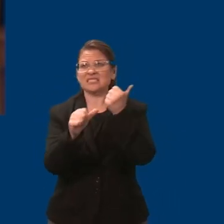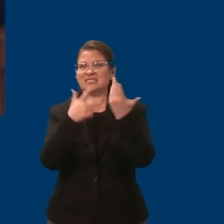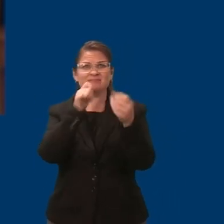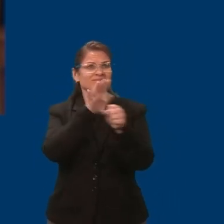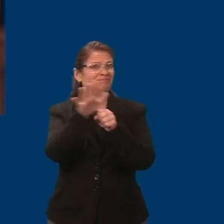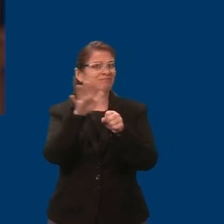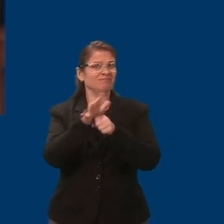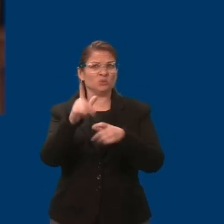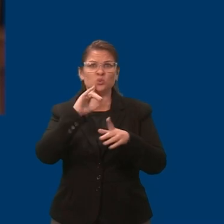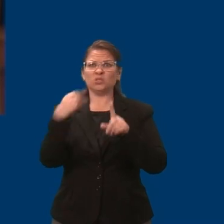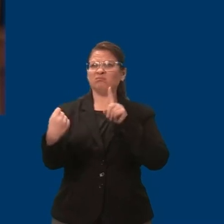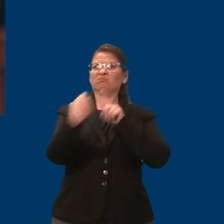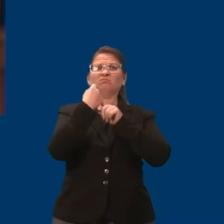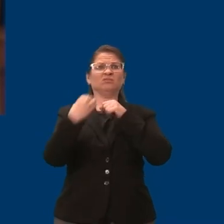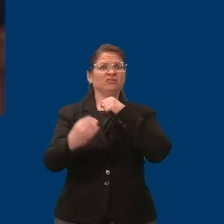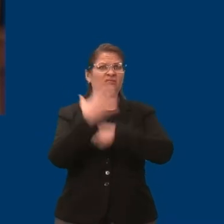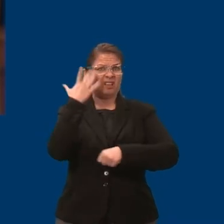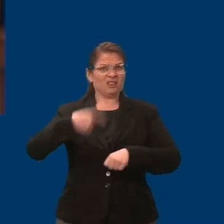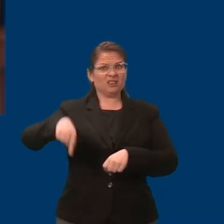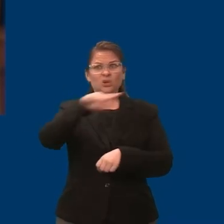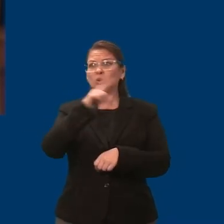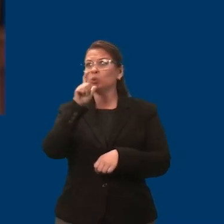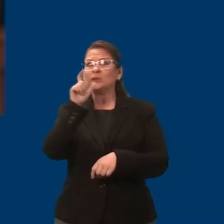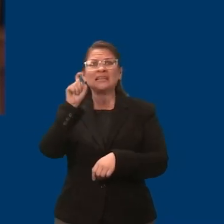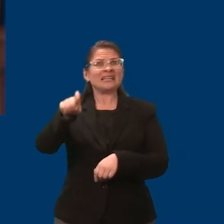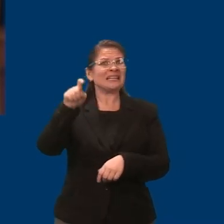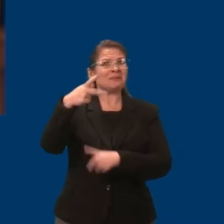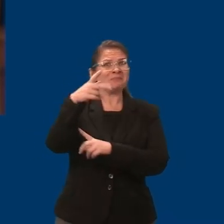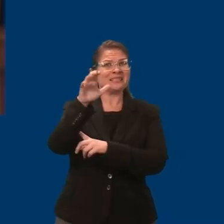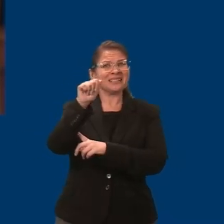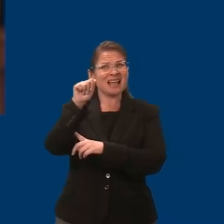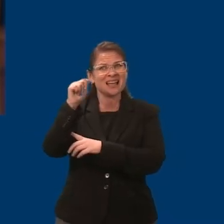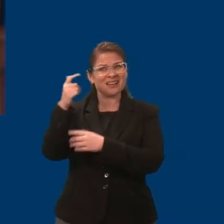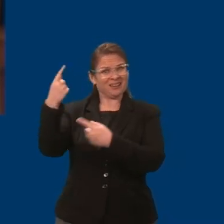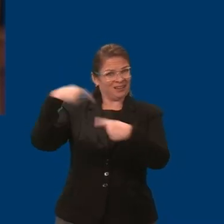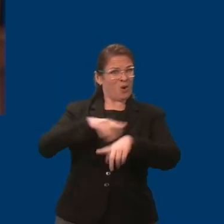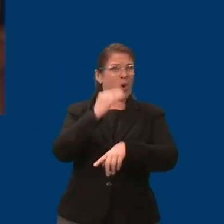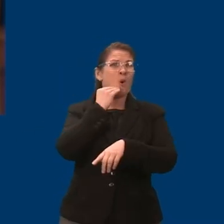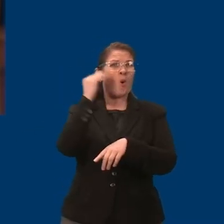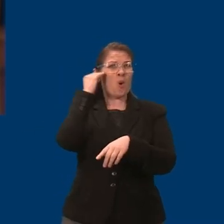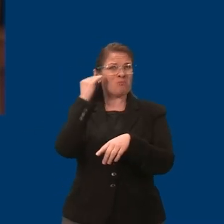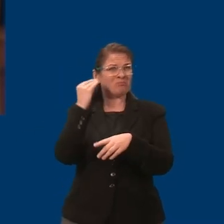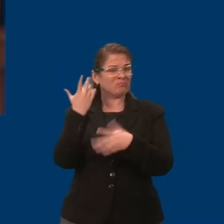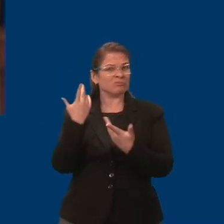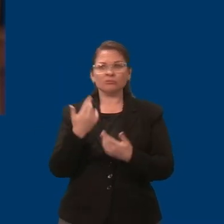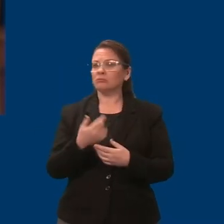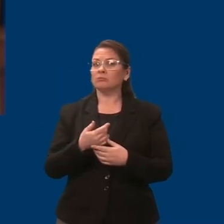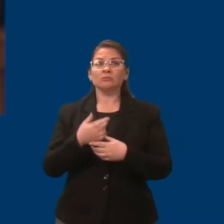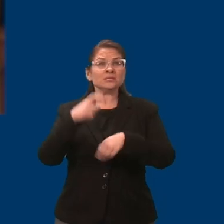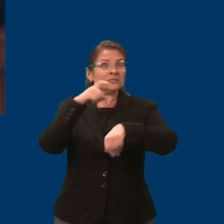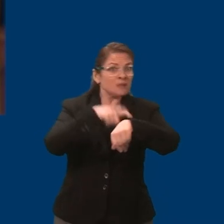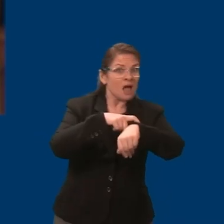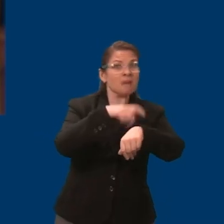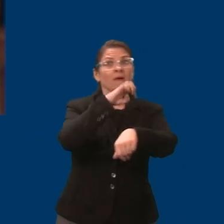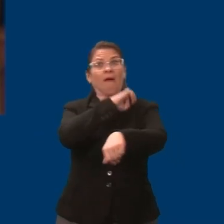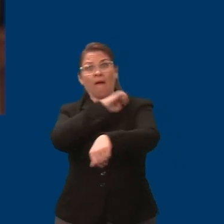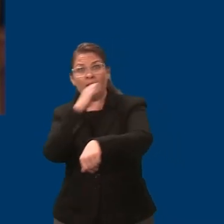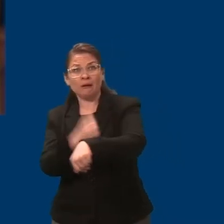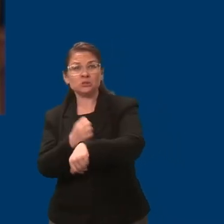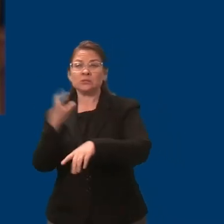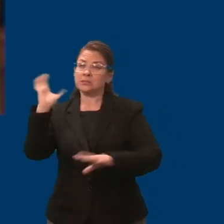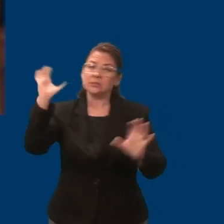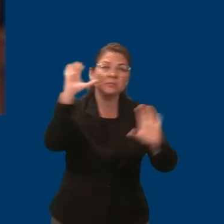services. The time, energy, and difficulty of finding workers leaves people